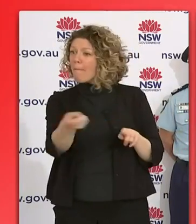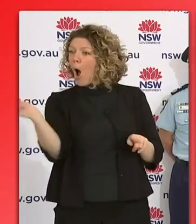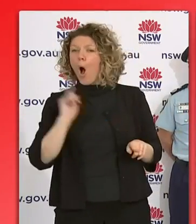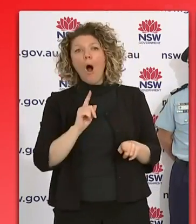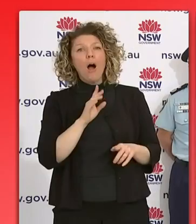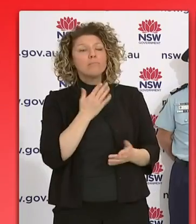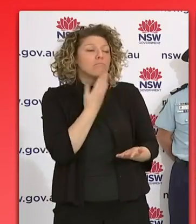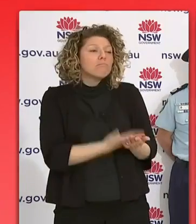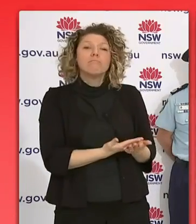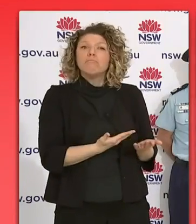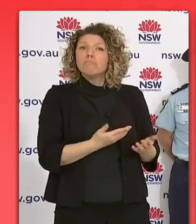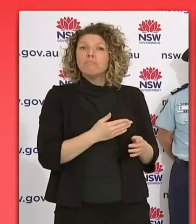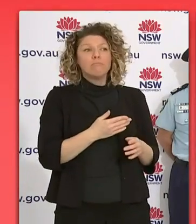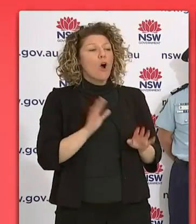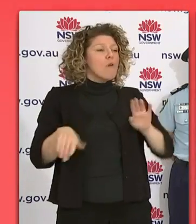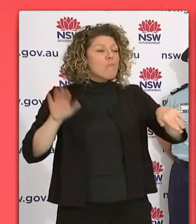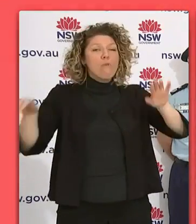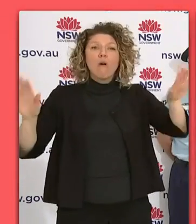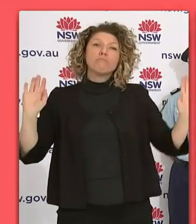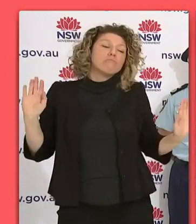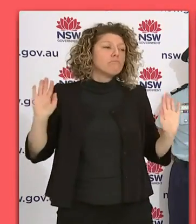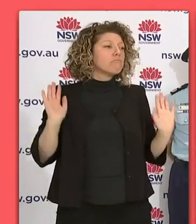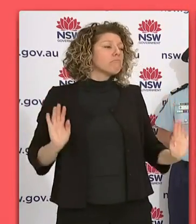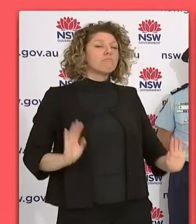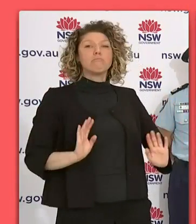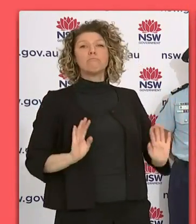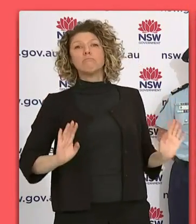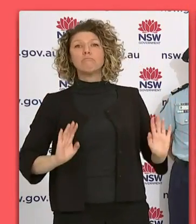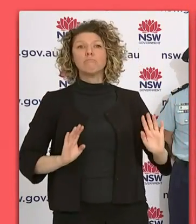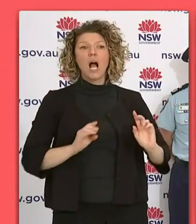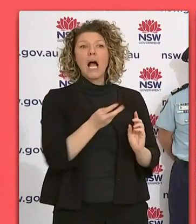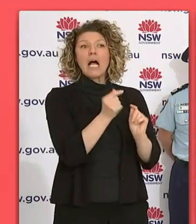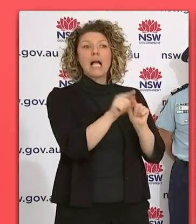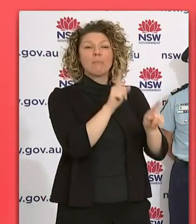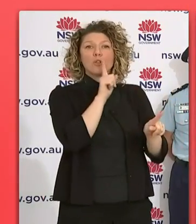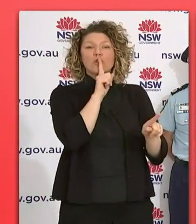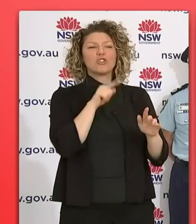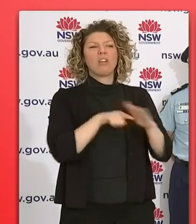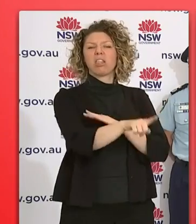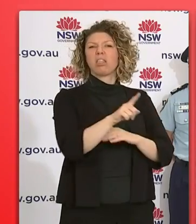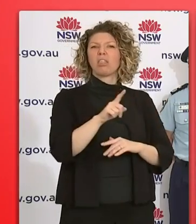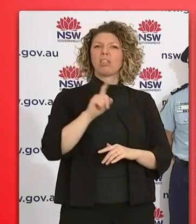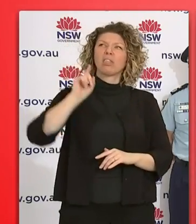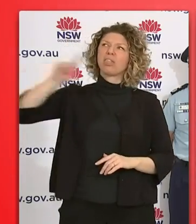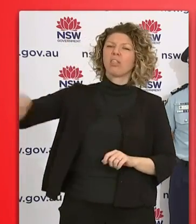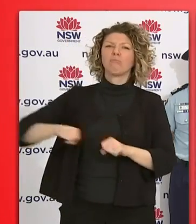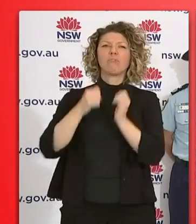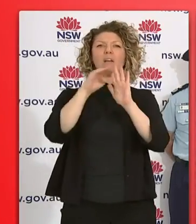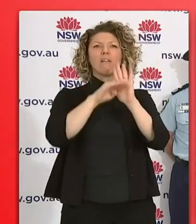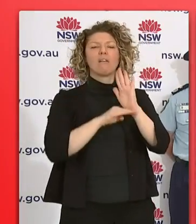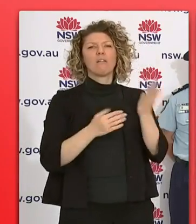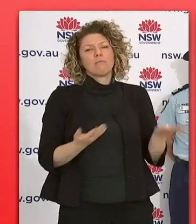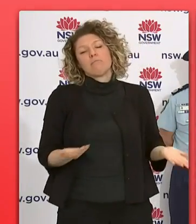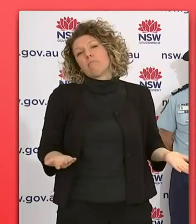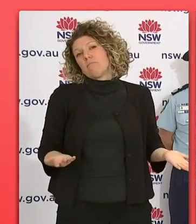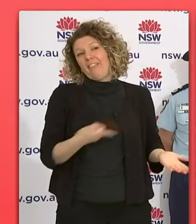but it's a handful that use the health orders as an excuse when in fact they know they're doing the wrong thing. And I don't know if Deputy Commissioner Willing has